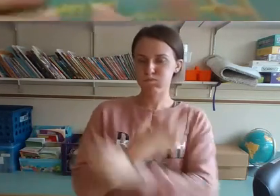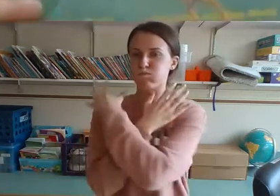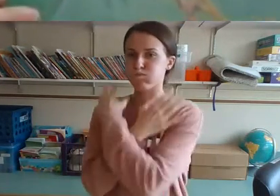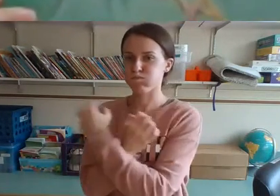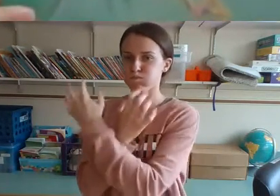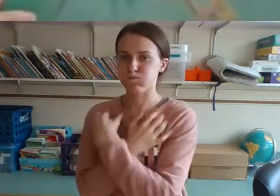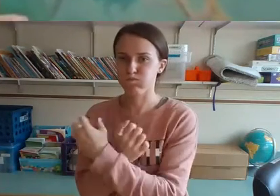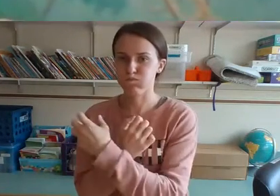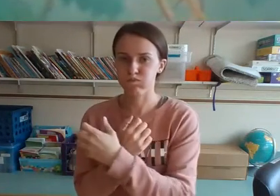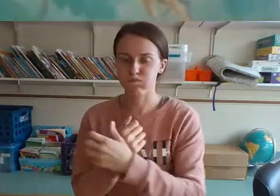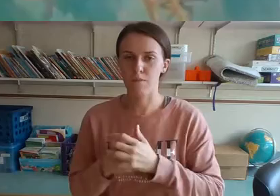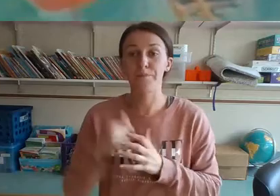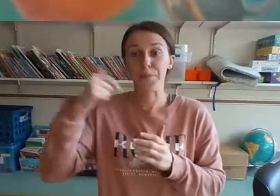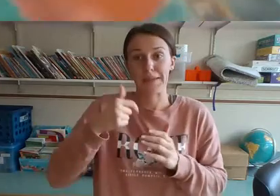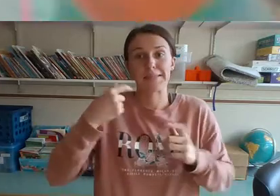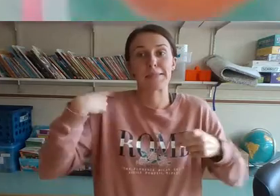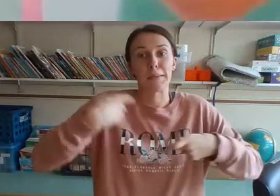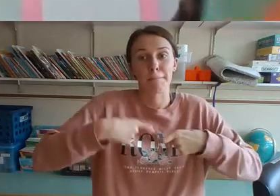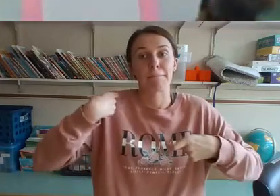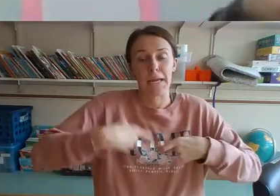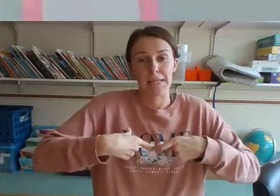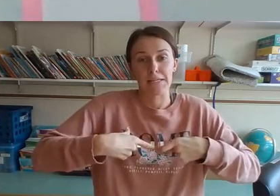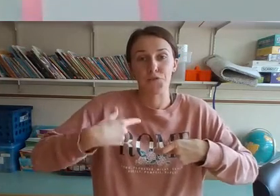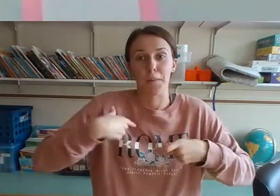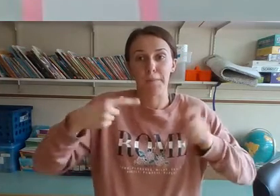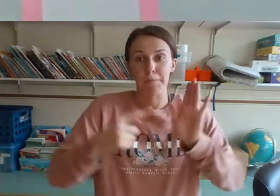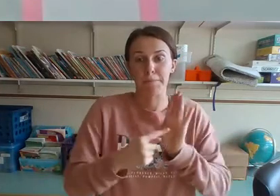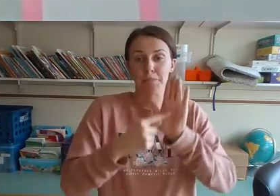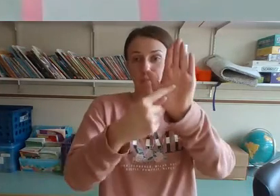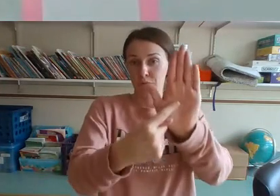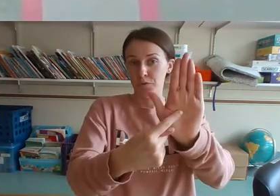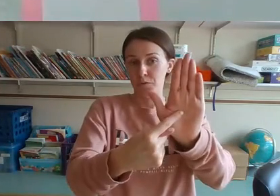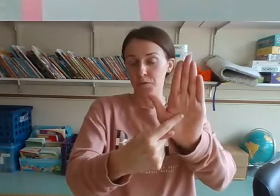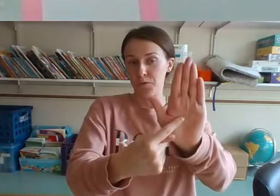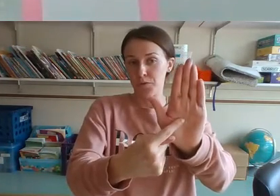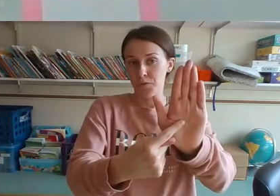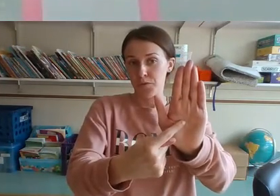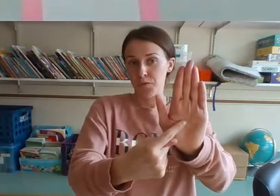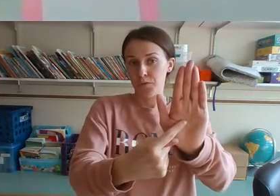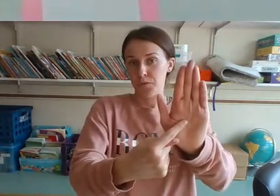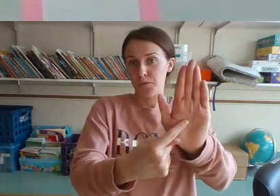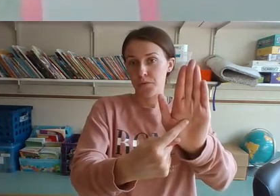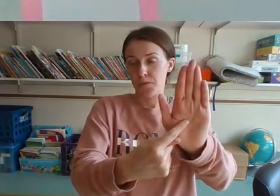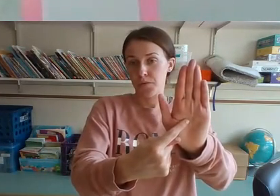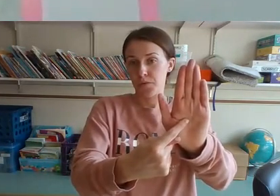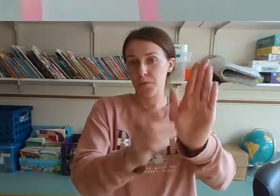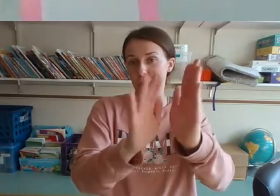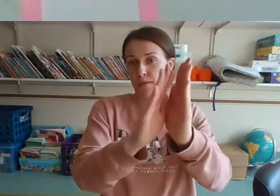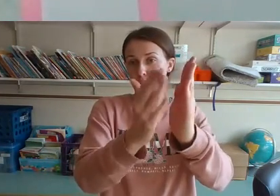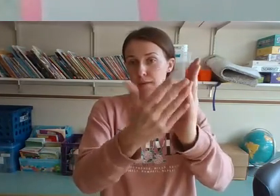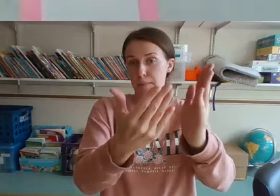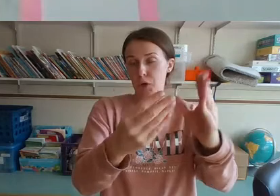This story right here is the Spanish version, so I'm going to show you the other version in English right